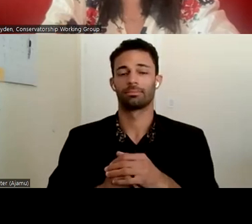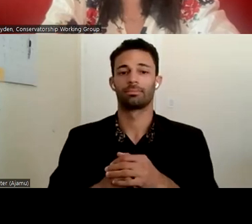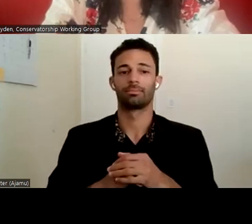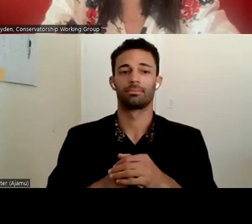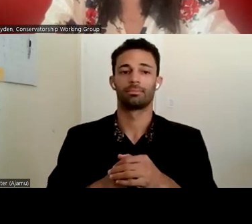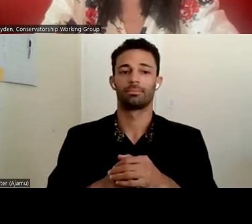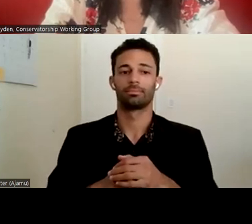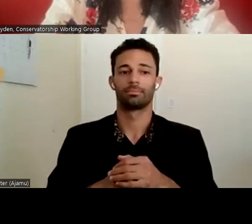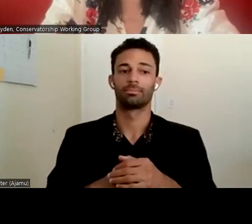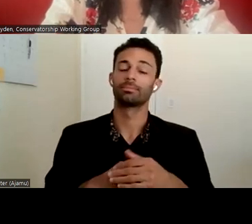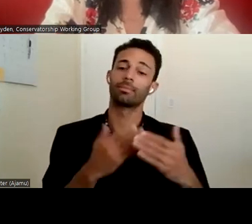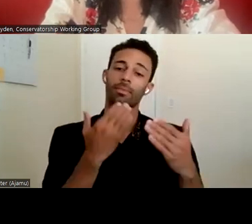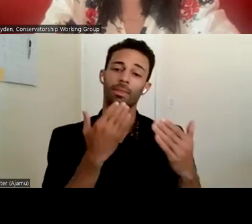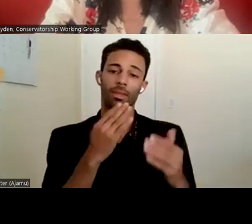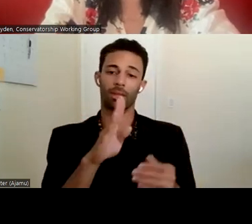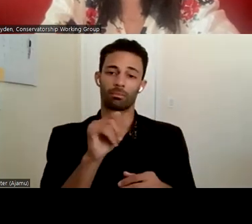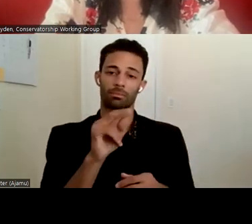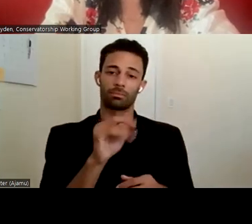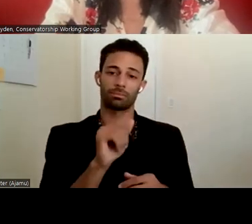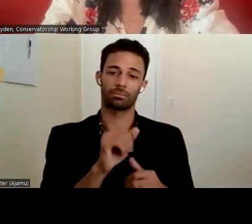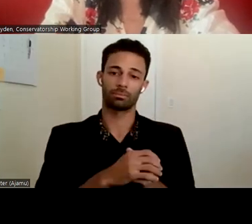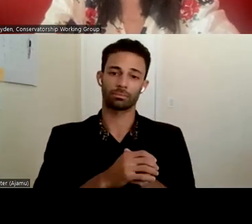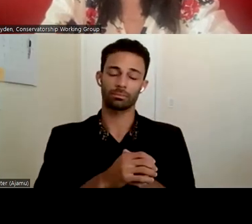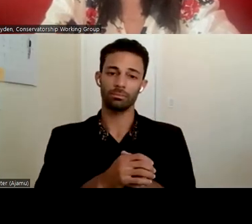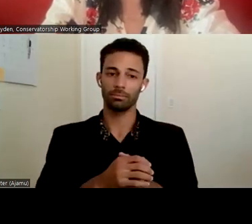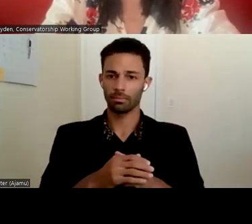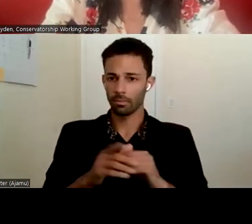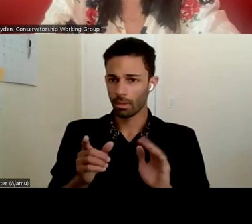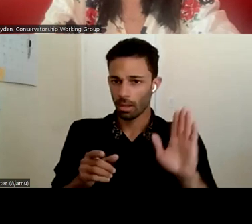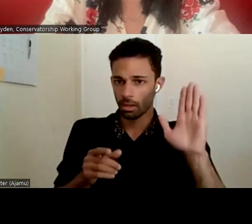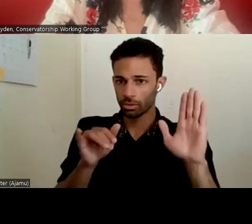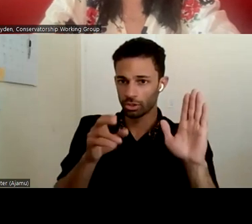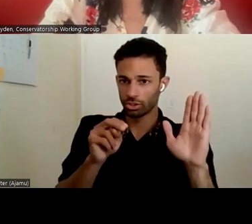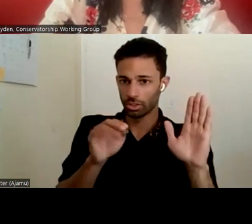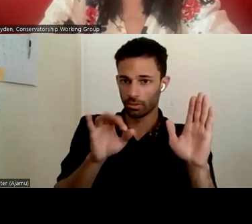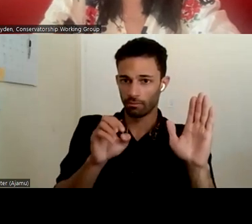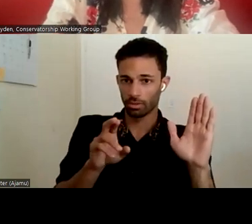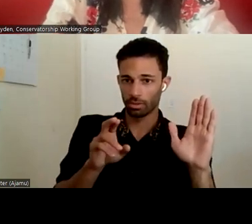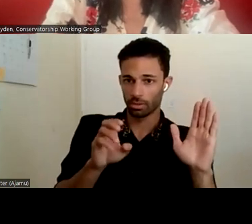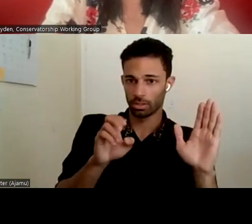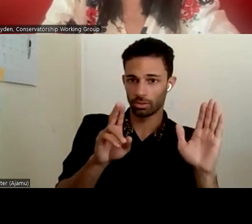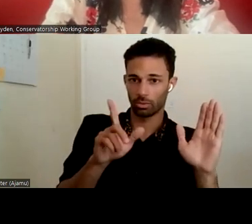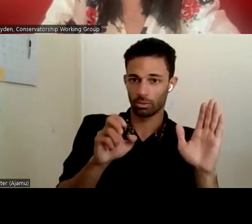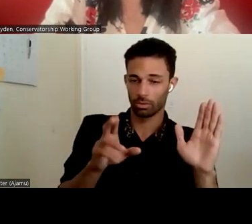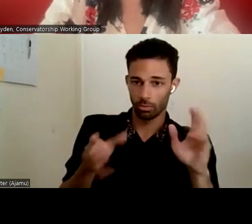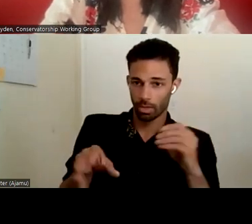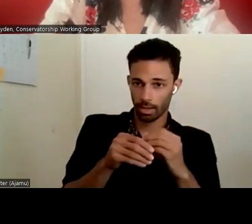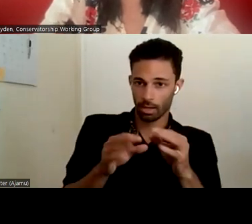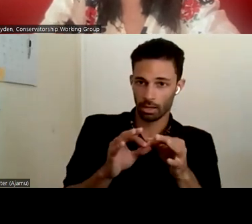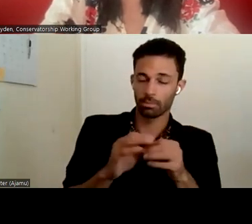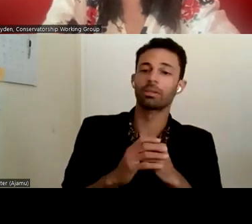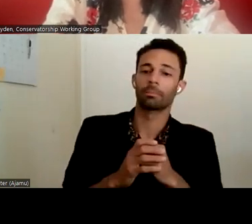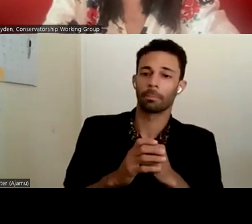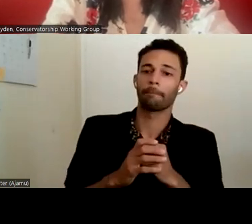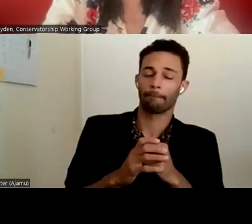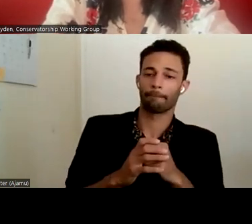Thank you. Thank you, Blanca. We have a hand raised by Jennifer Euler. Jennifer, would you like to add a comment? Yeah. Thank you. I'm